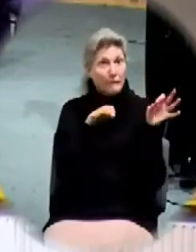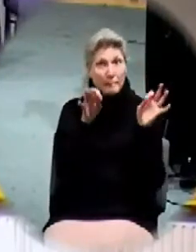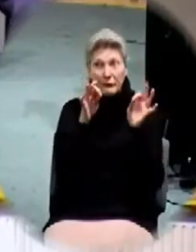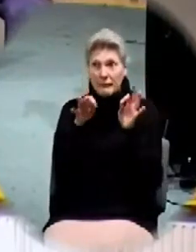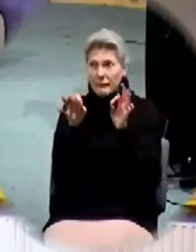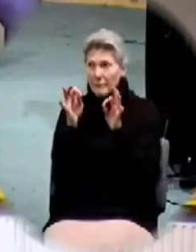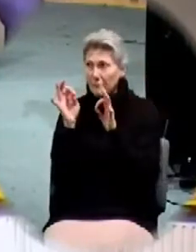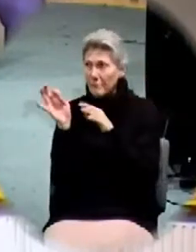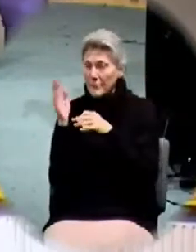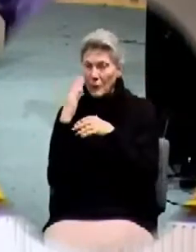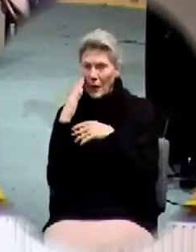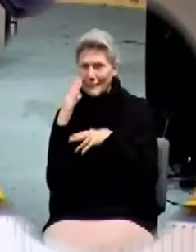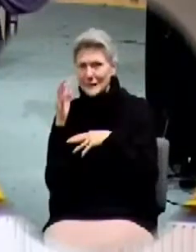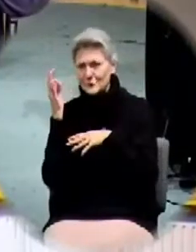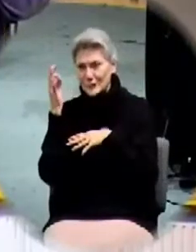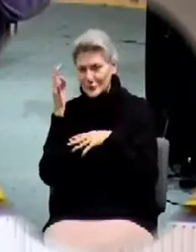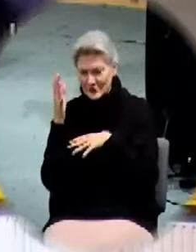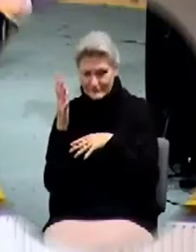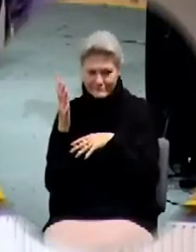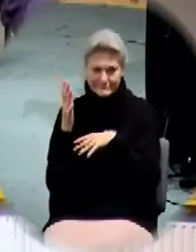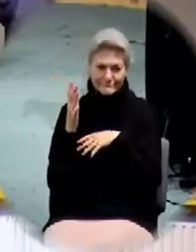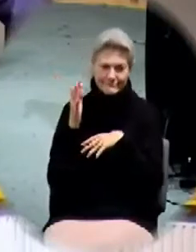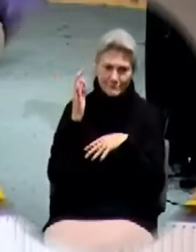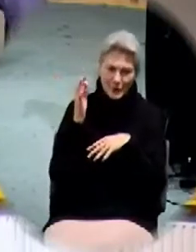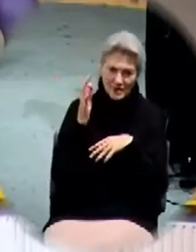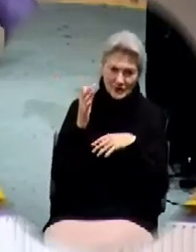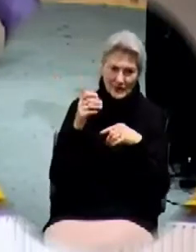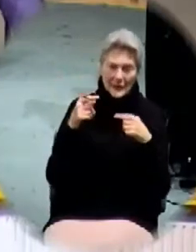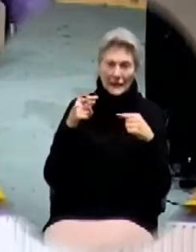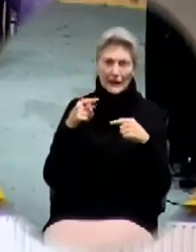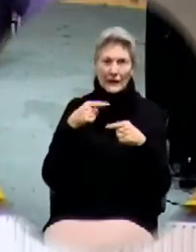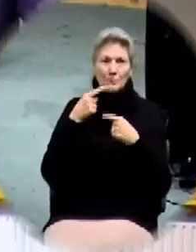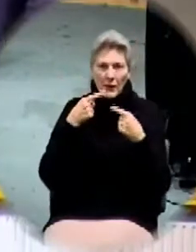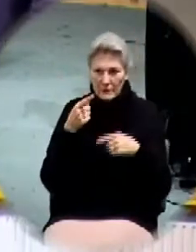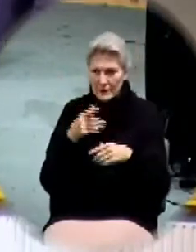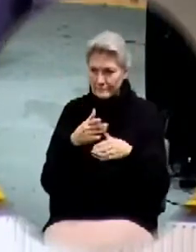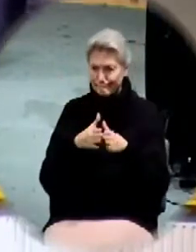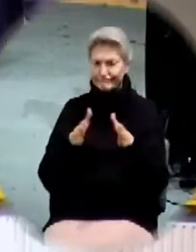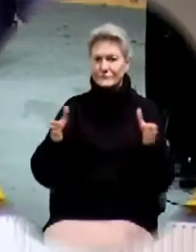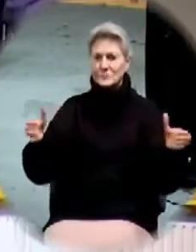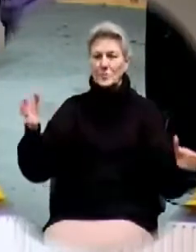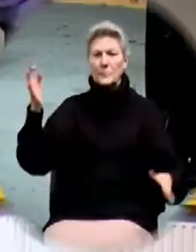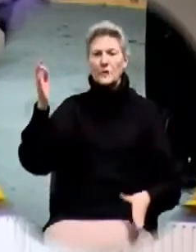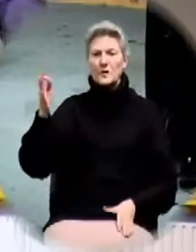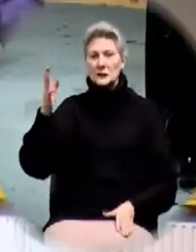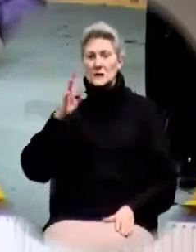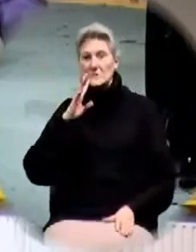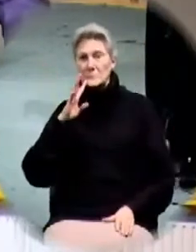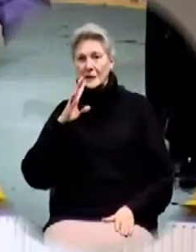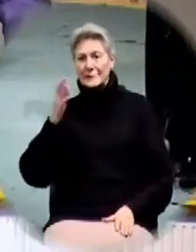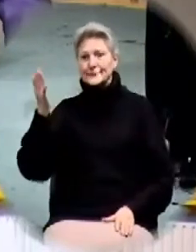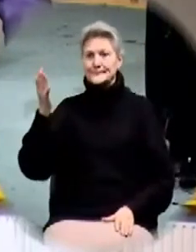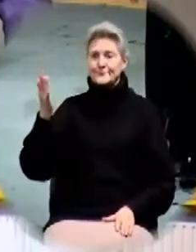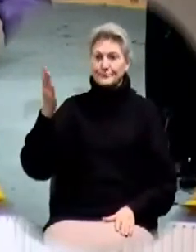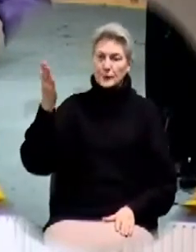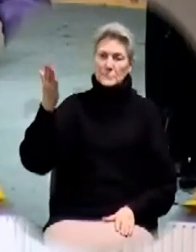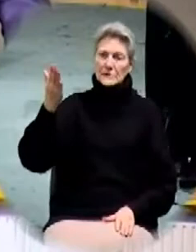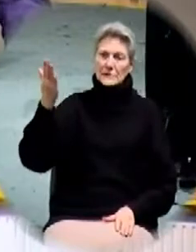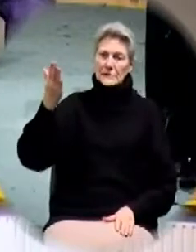speaking publicly for more years than I care to remember. And you sort of can pick up on some clues like,